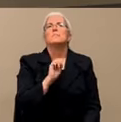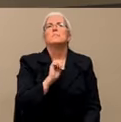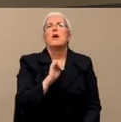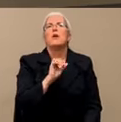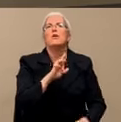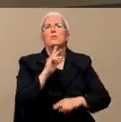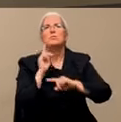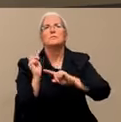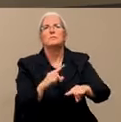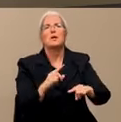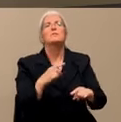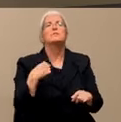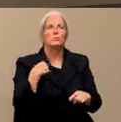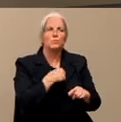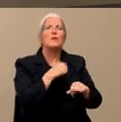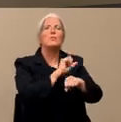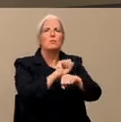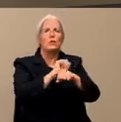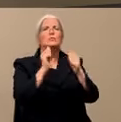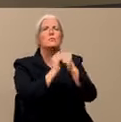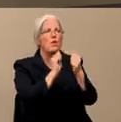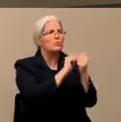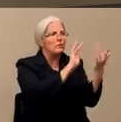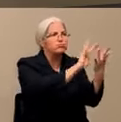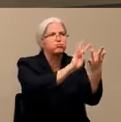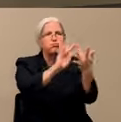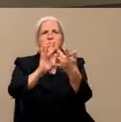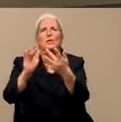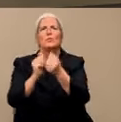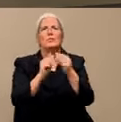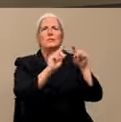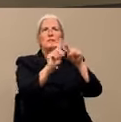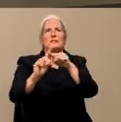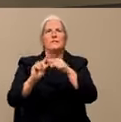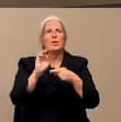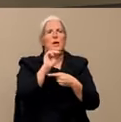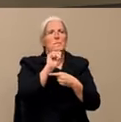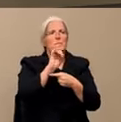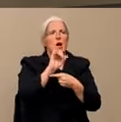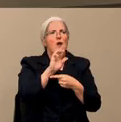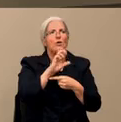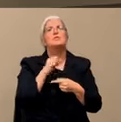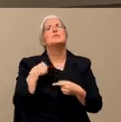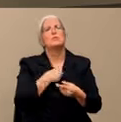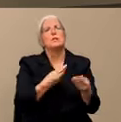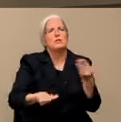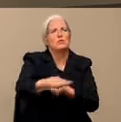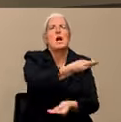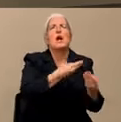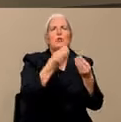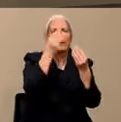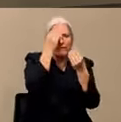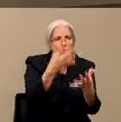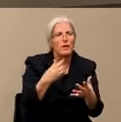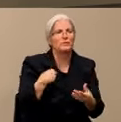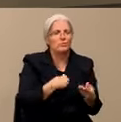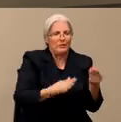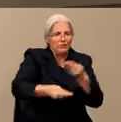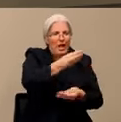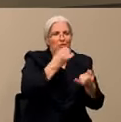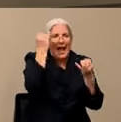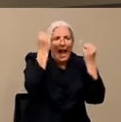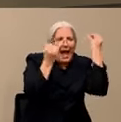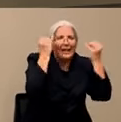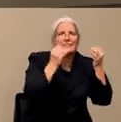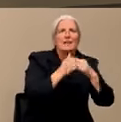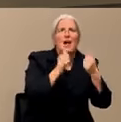constant contact with each other, exchange of information, exchange of ideas and thoughts on what